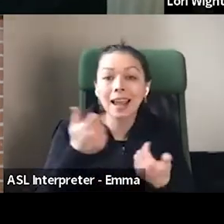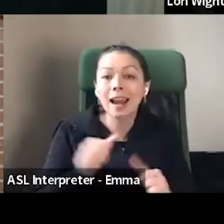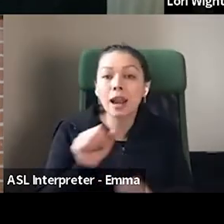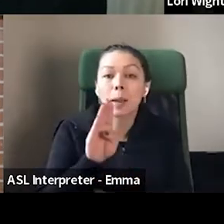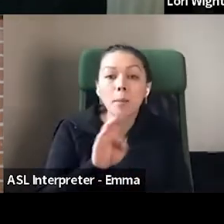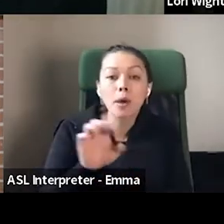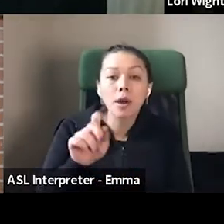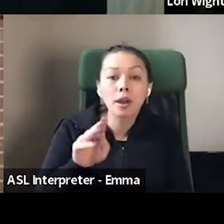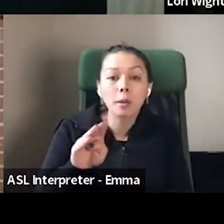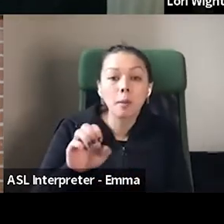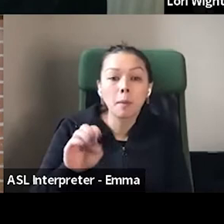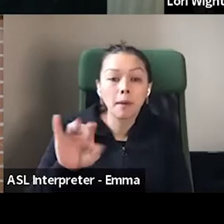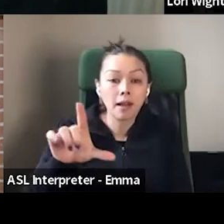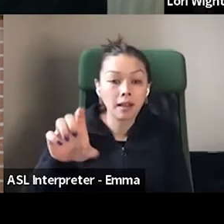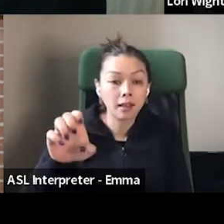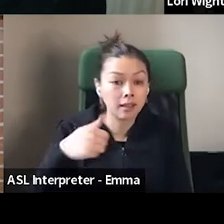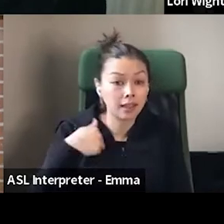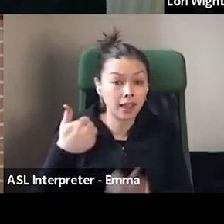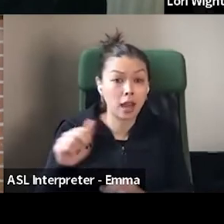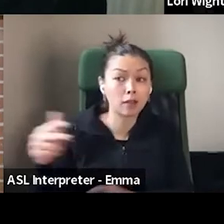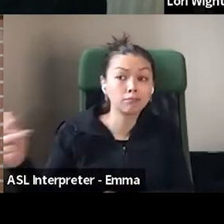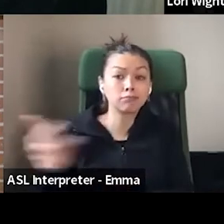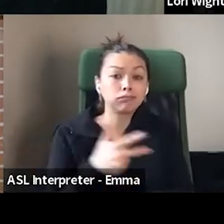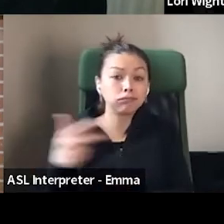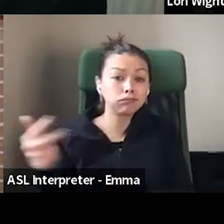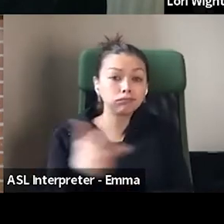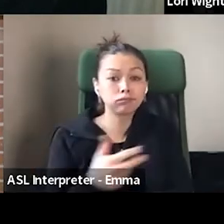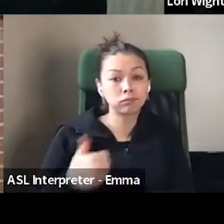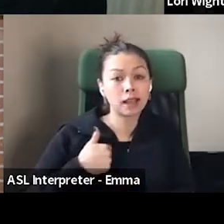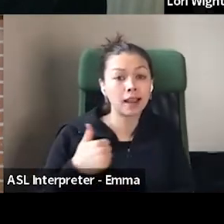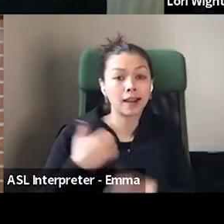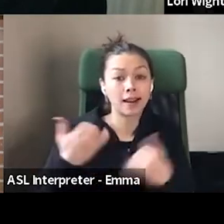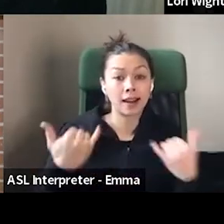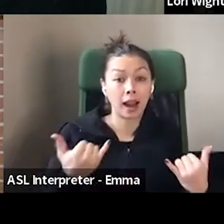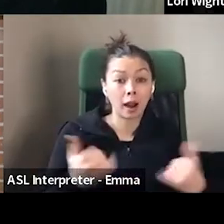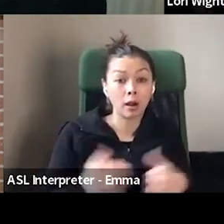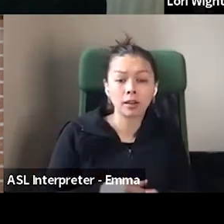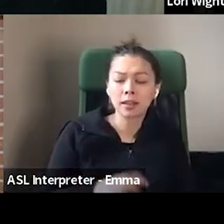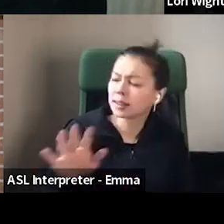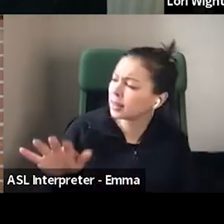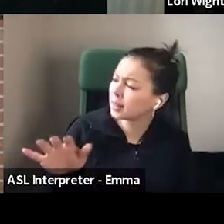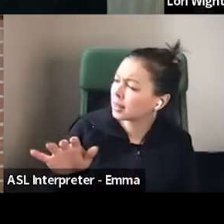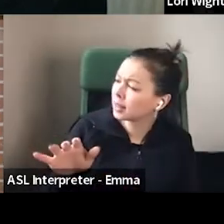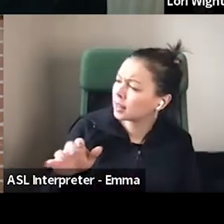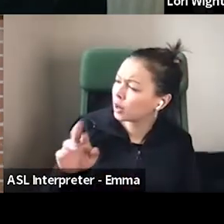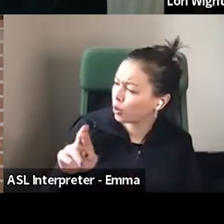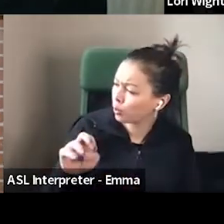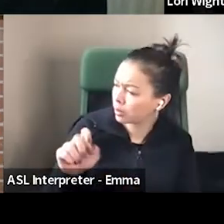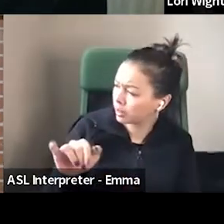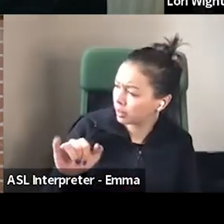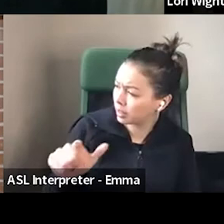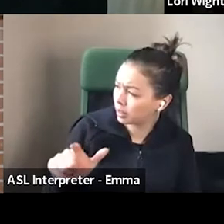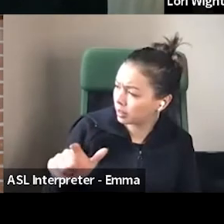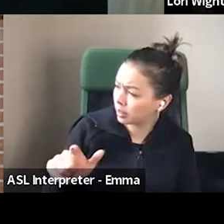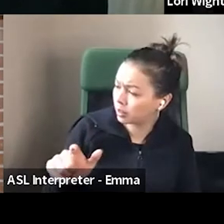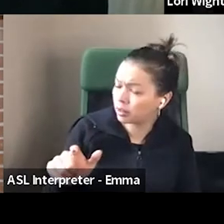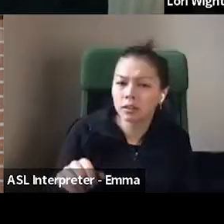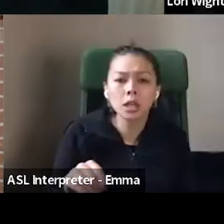Canada. Do you guys know of a retail book? No, like a library one still?